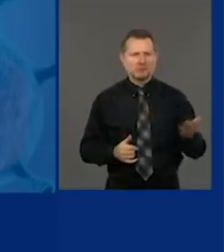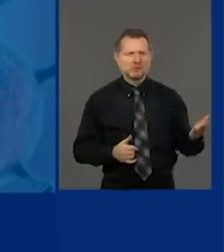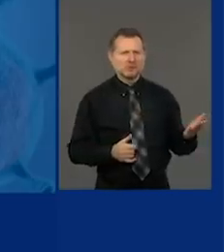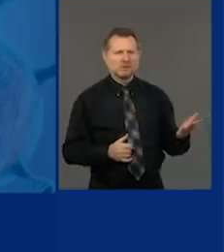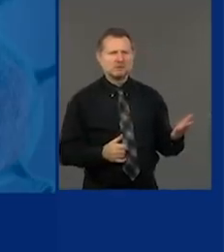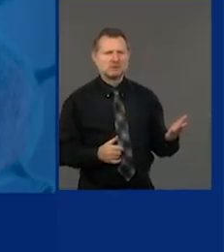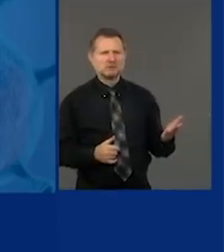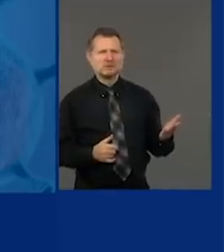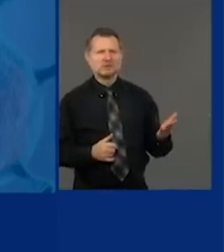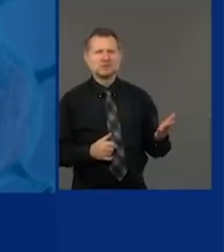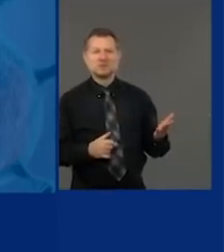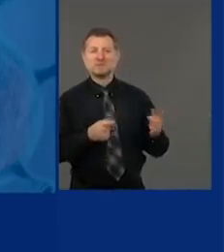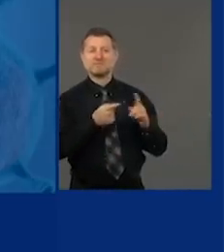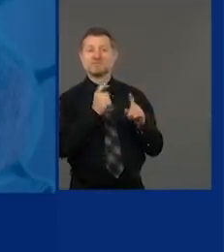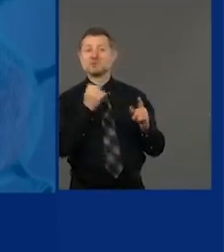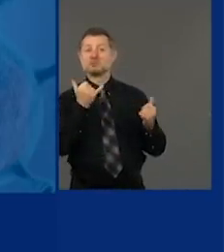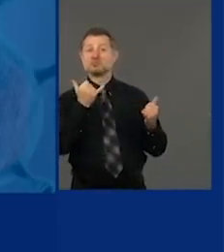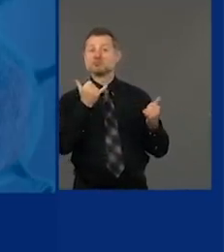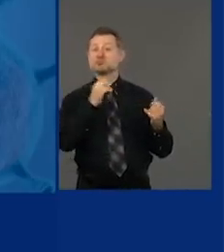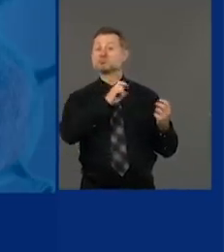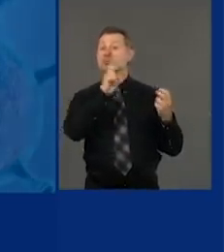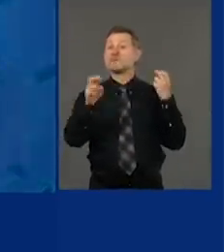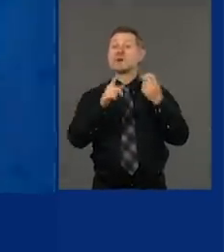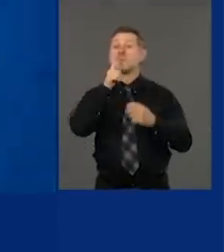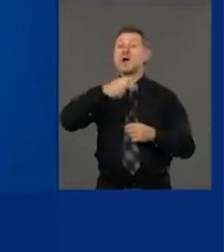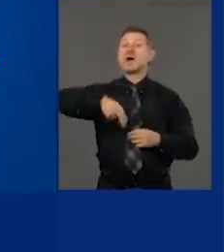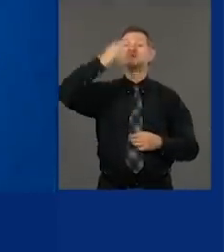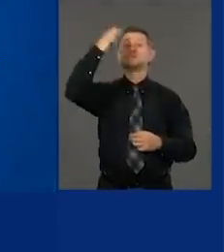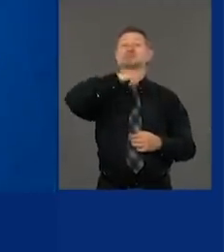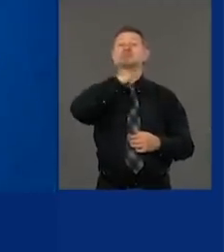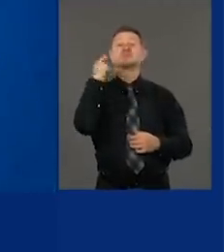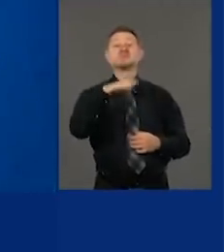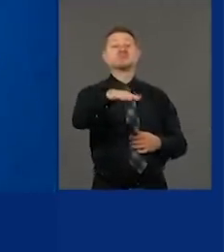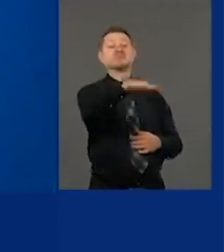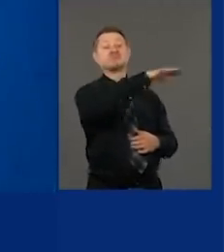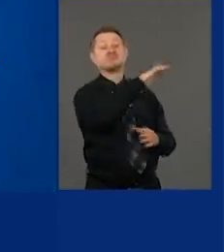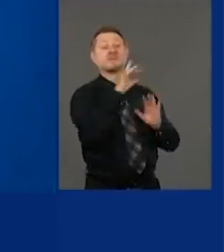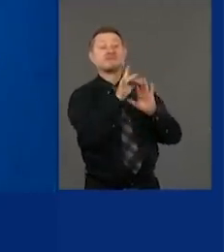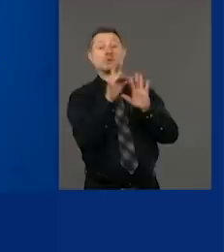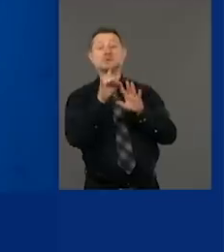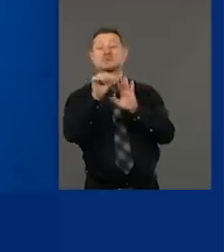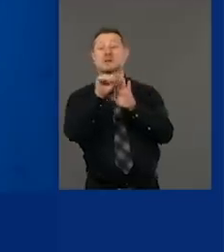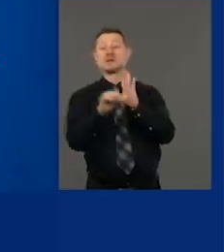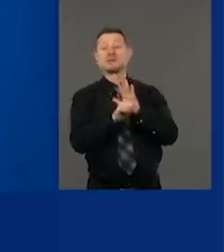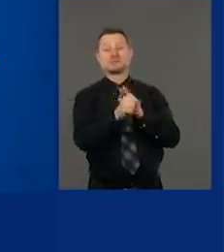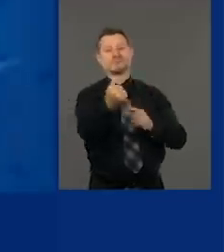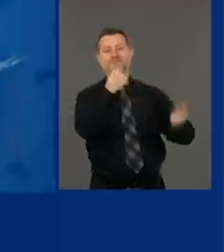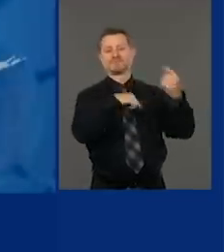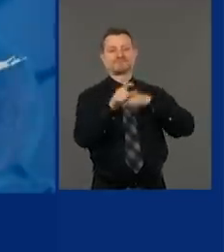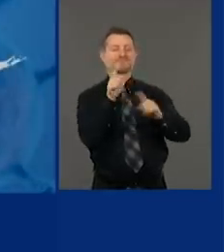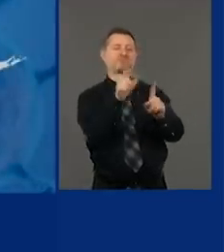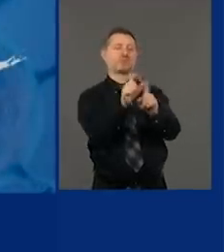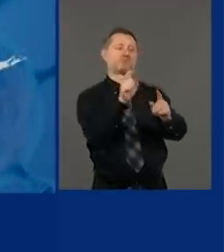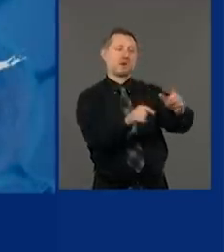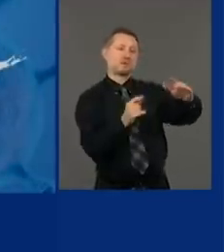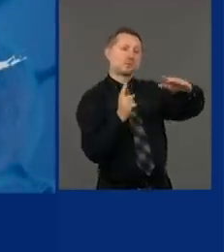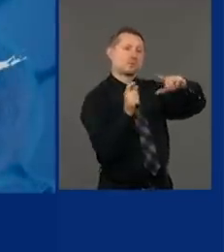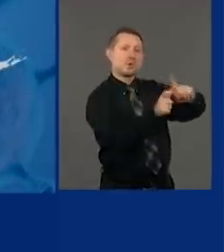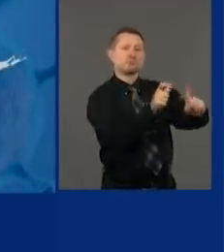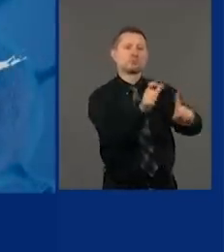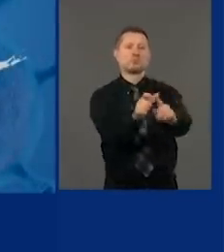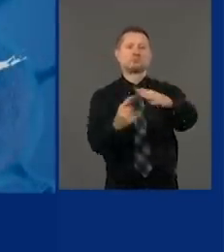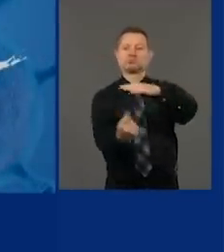quarantine for the highest risk infection states. We know there have been instances of noncompliance.